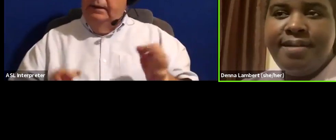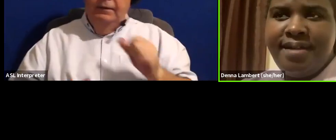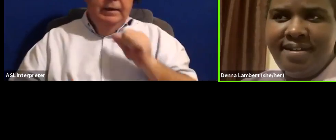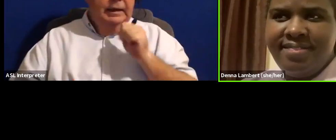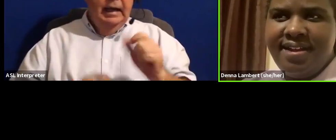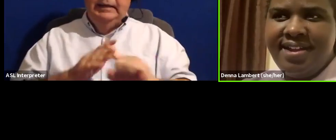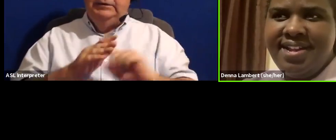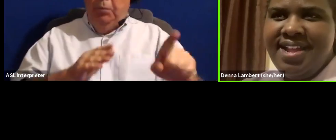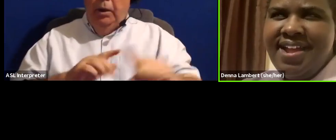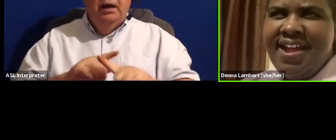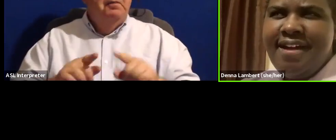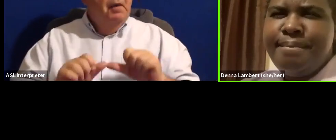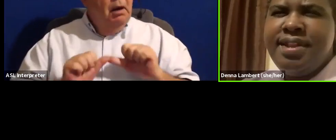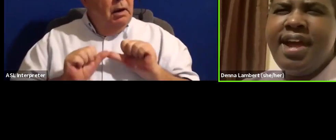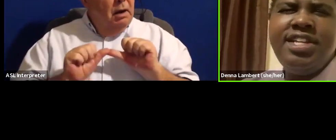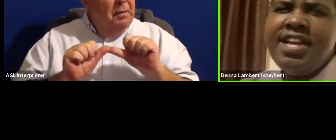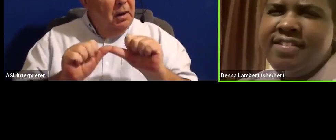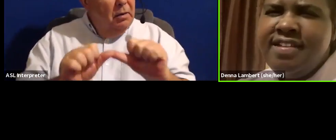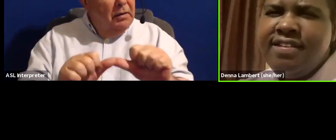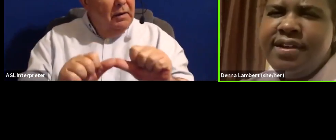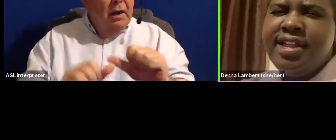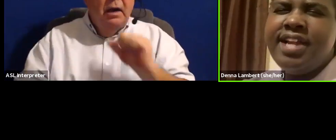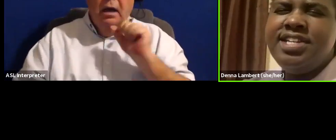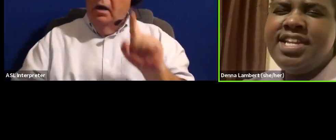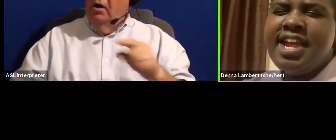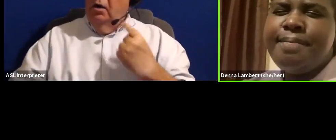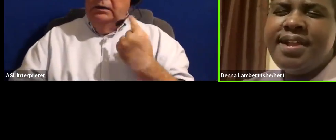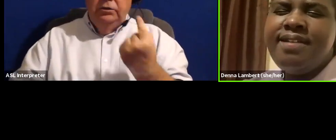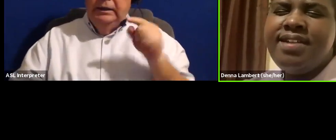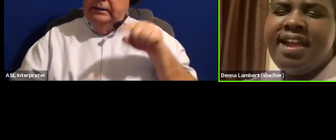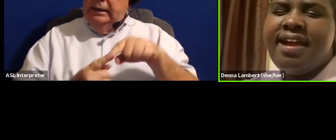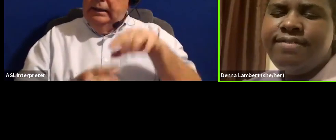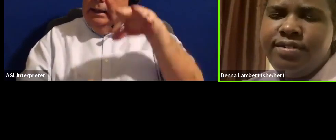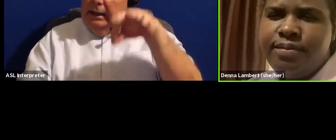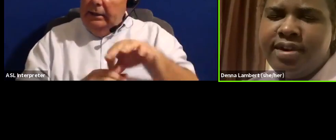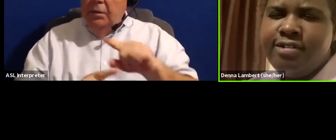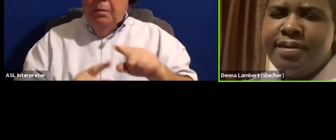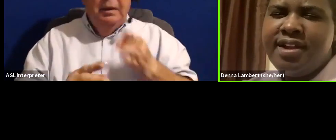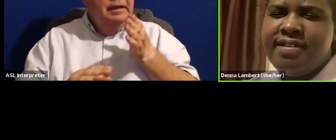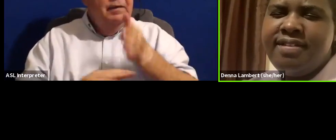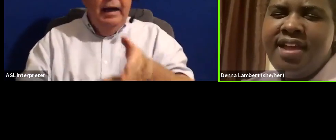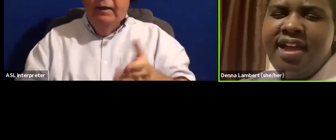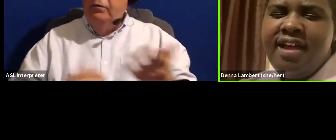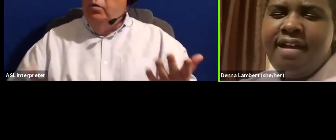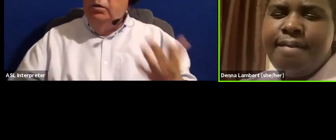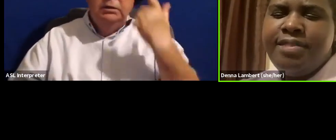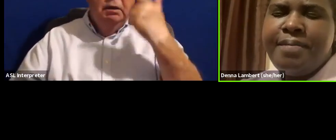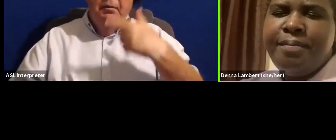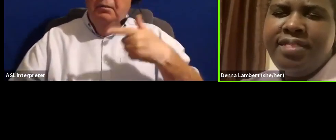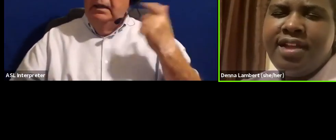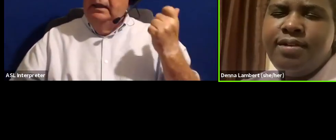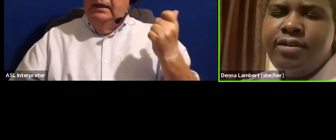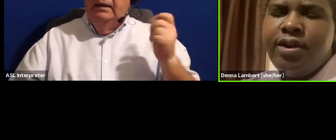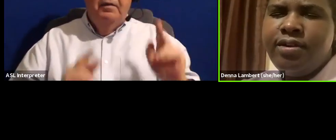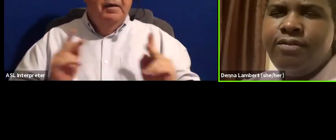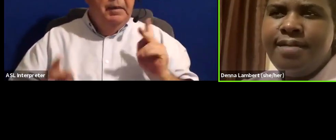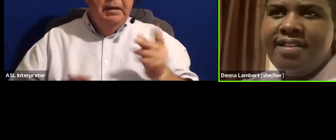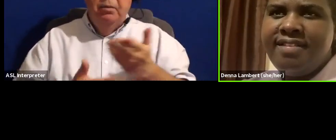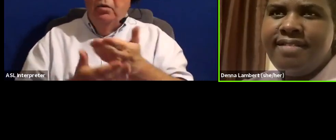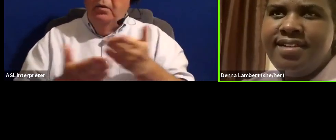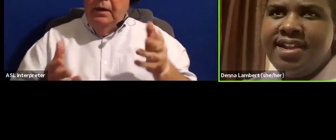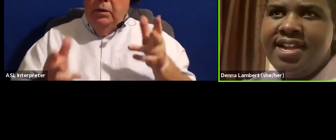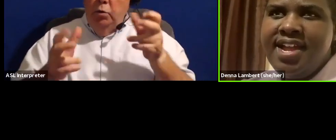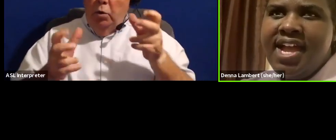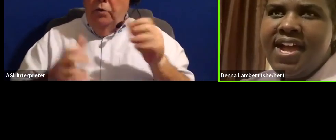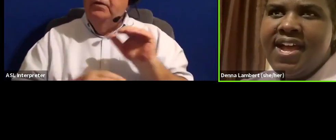sprint, but a marathon, not just until election day, but even afterwards, because the people that you heard